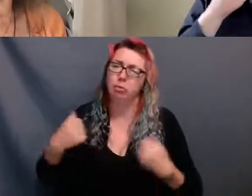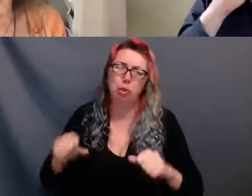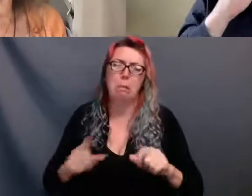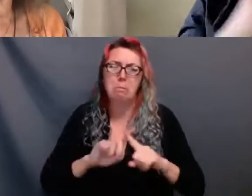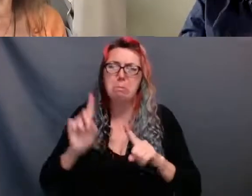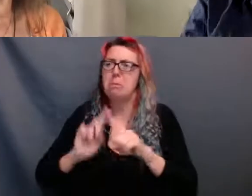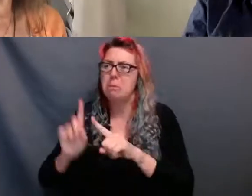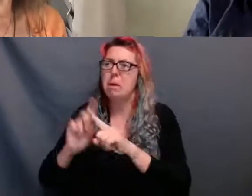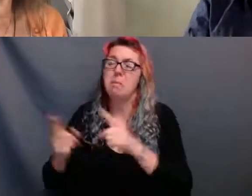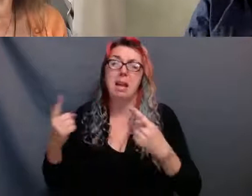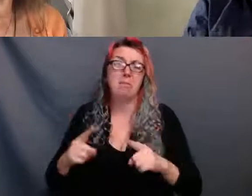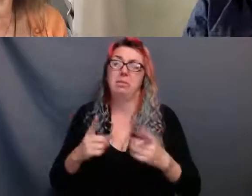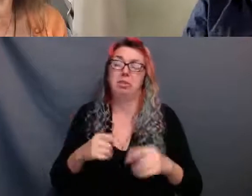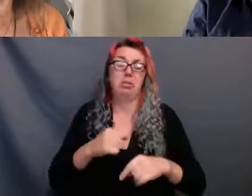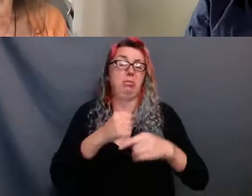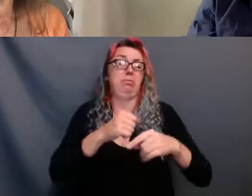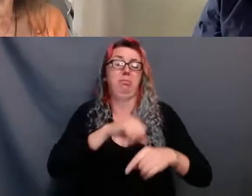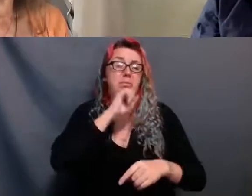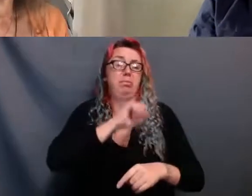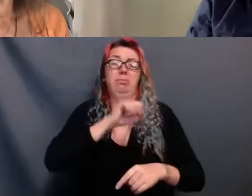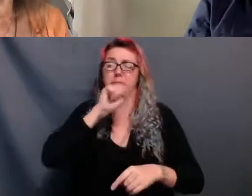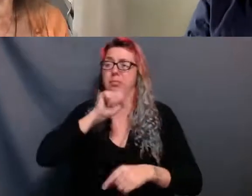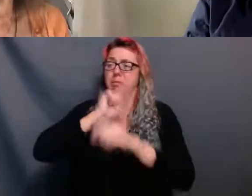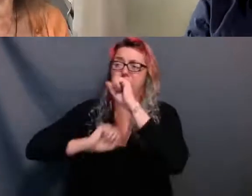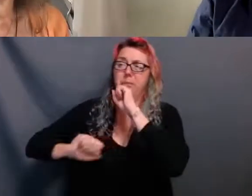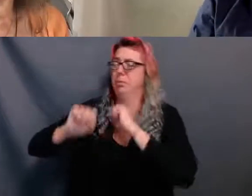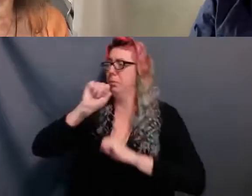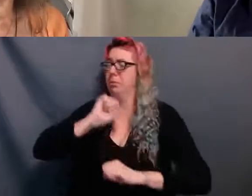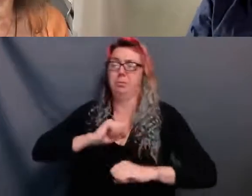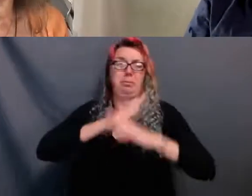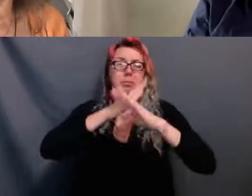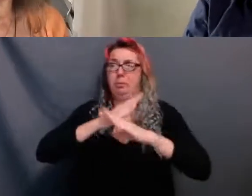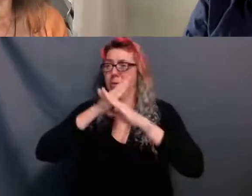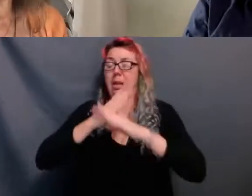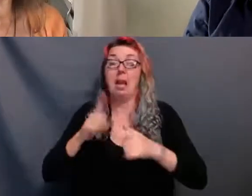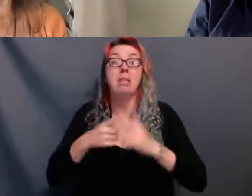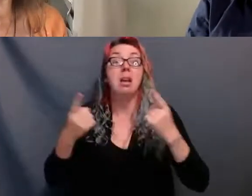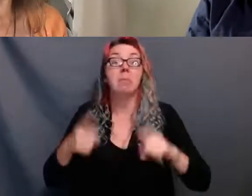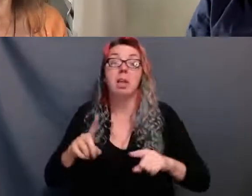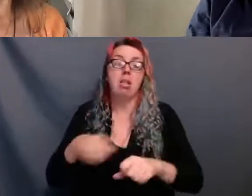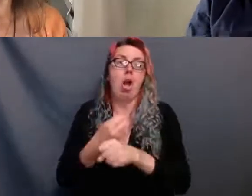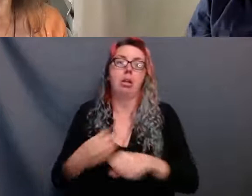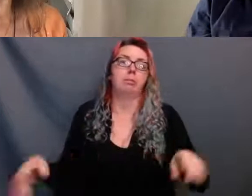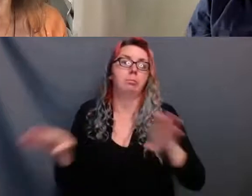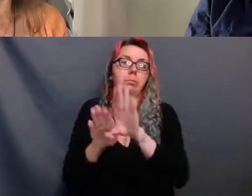locked out. This became exhausting and demoralizing as the pandemic raged on.